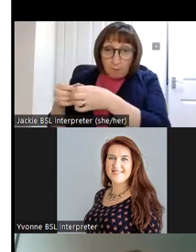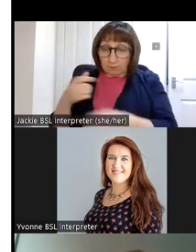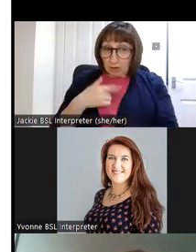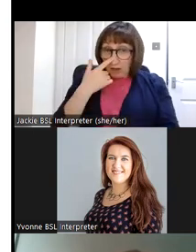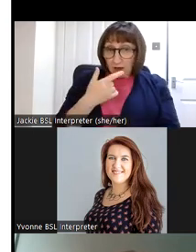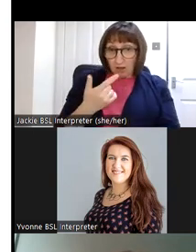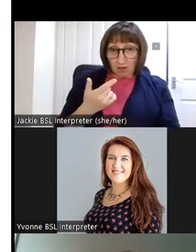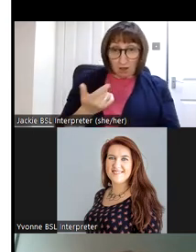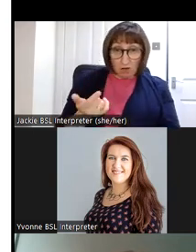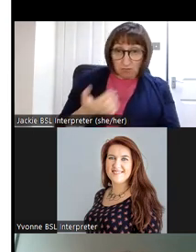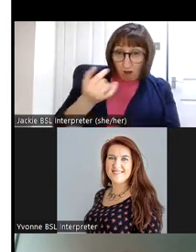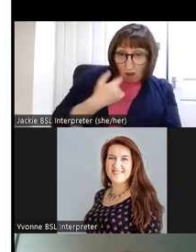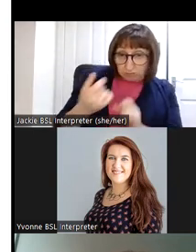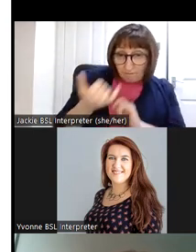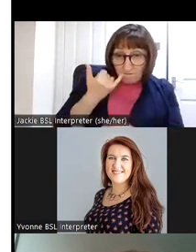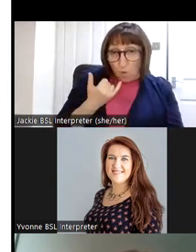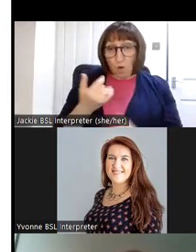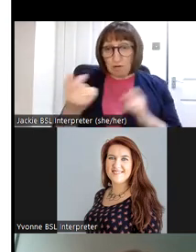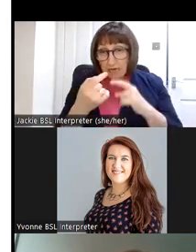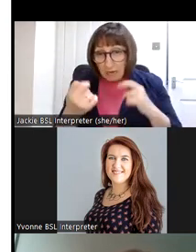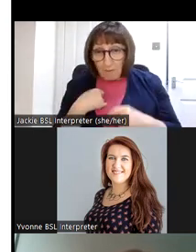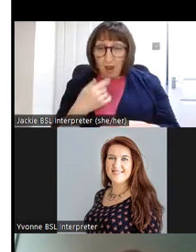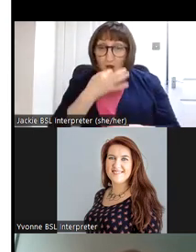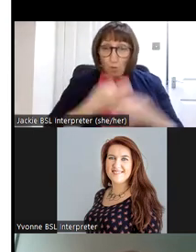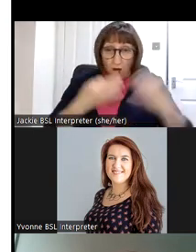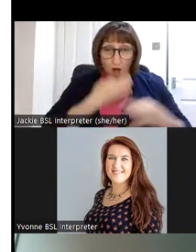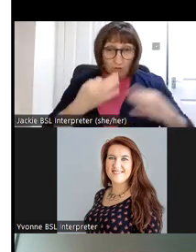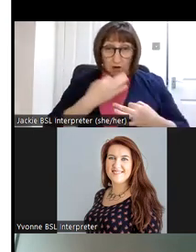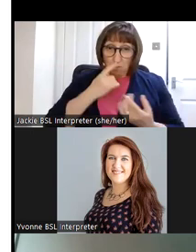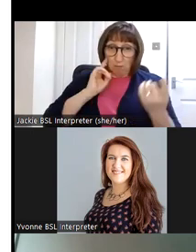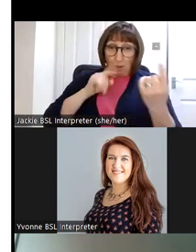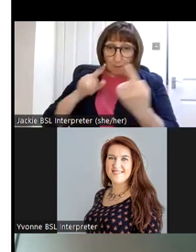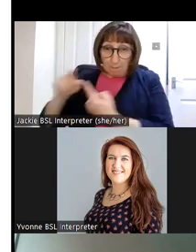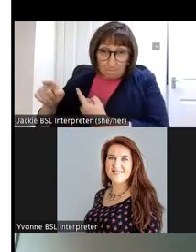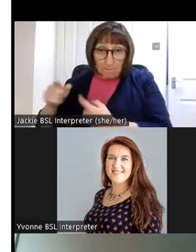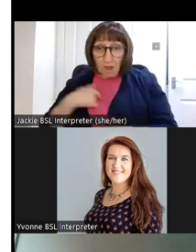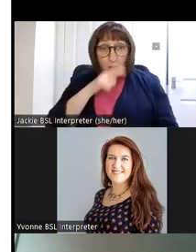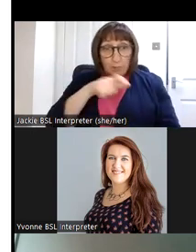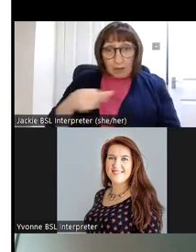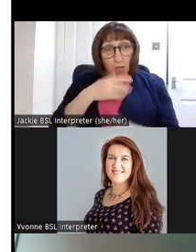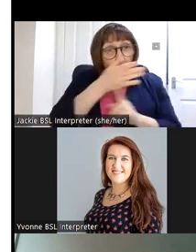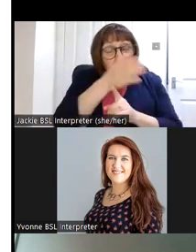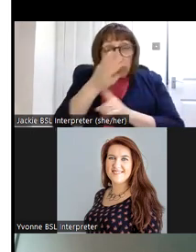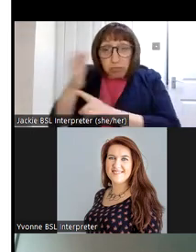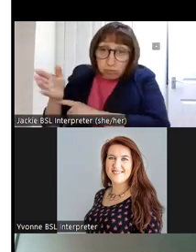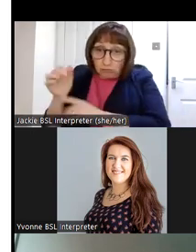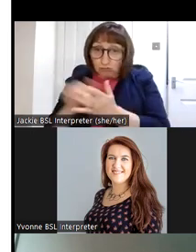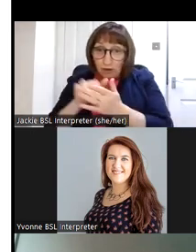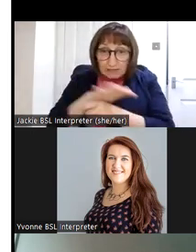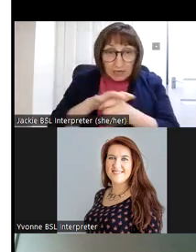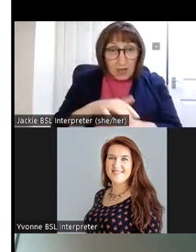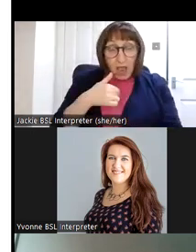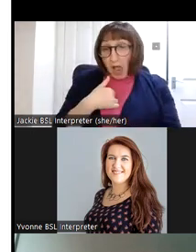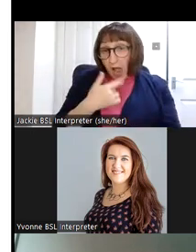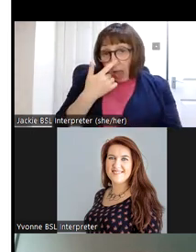answer calls emails general queries from the public and I can put people in the right direction um I can take